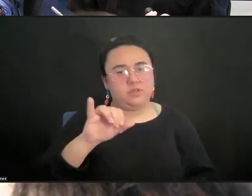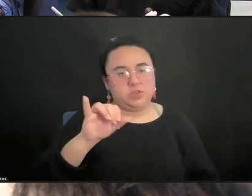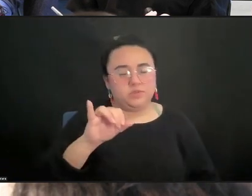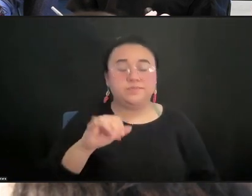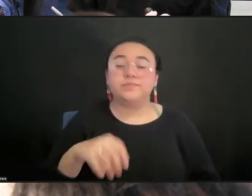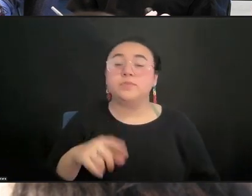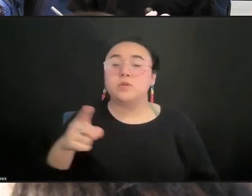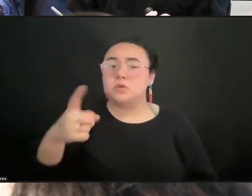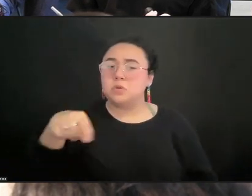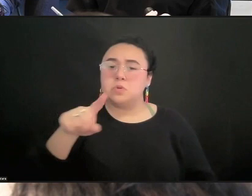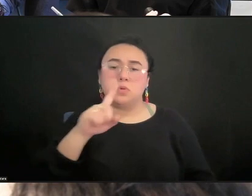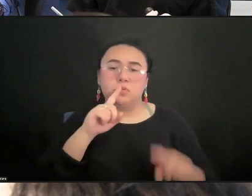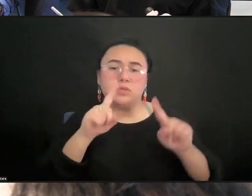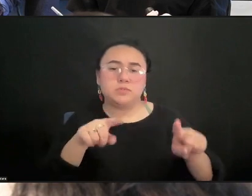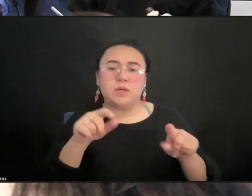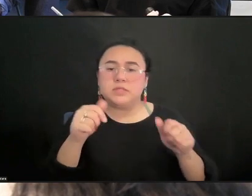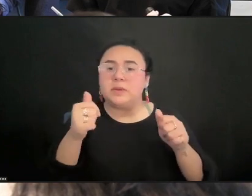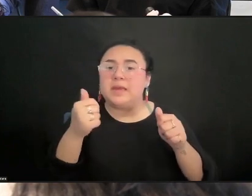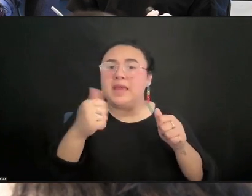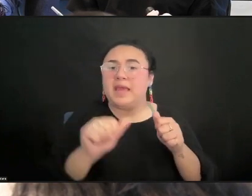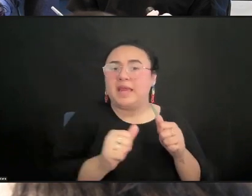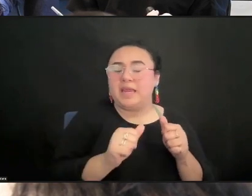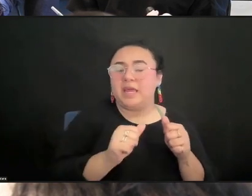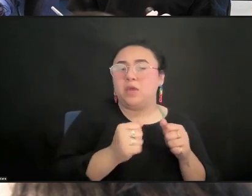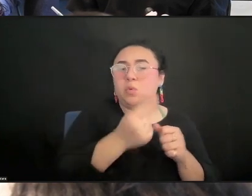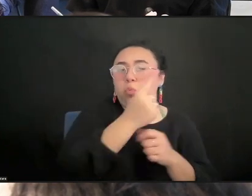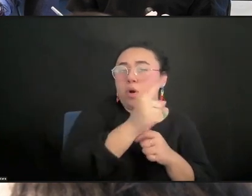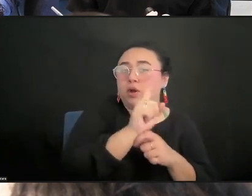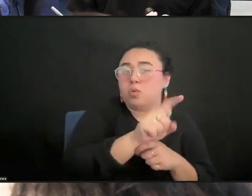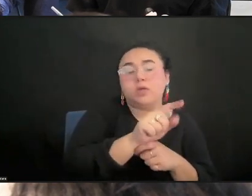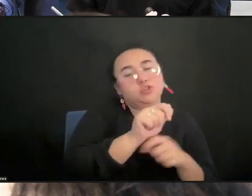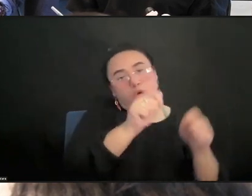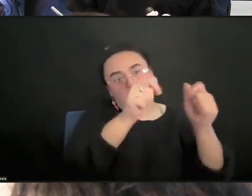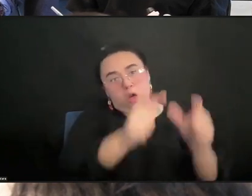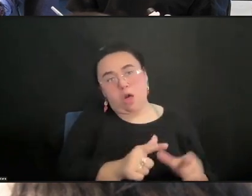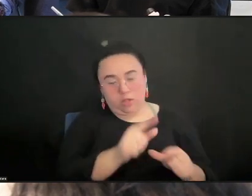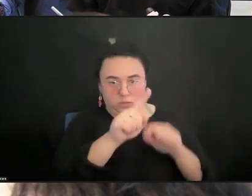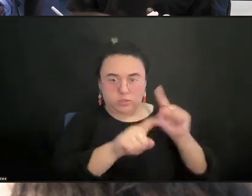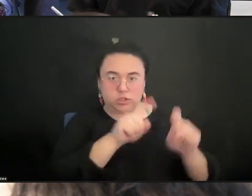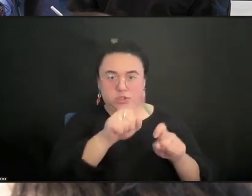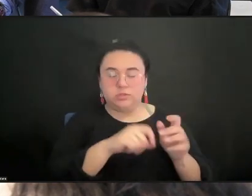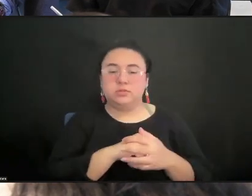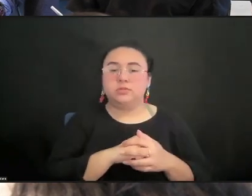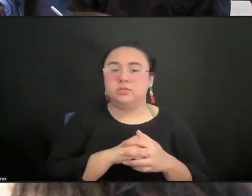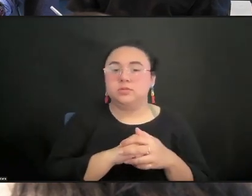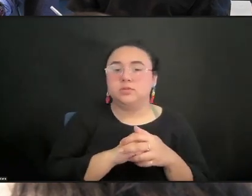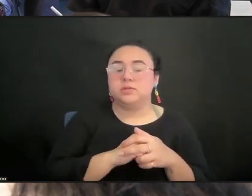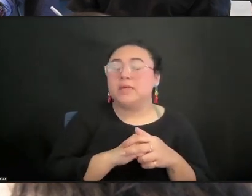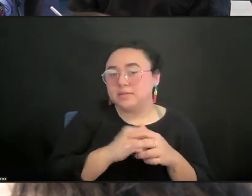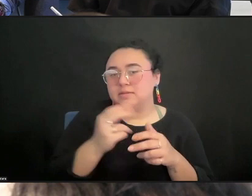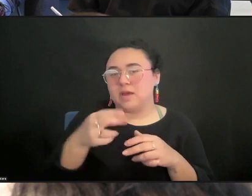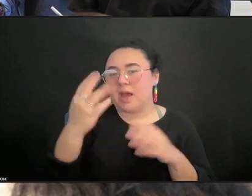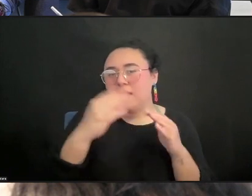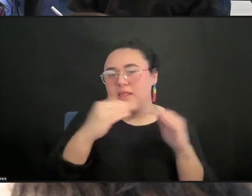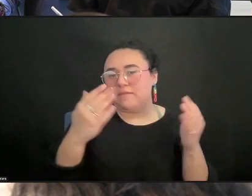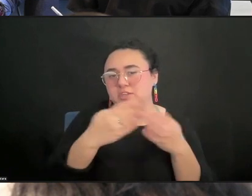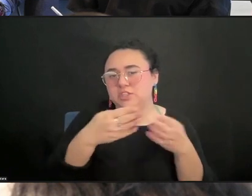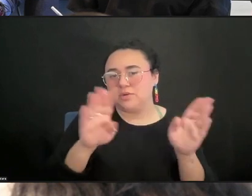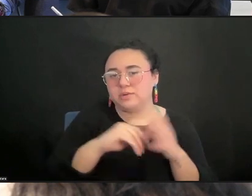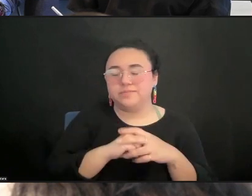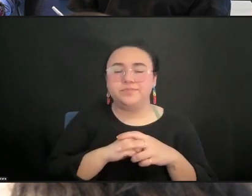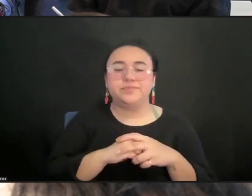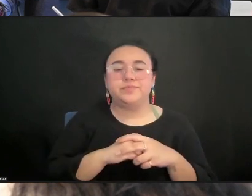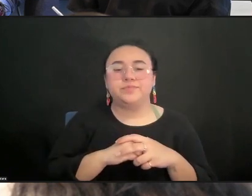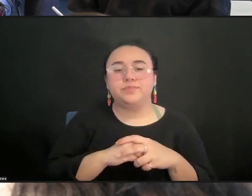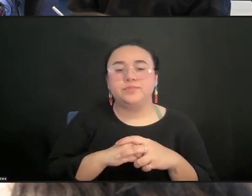respond to any or all of it. They are, again, very general high level. What has the global performing